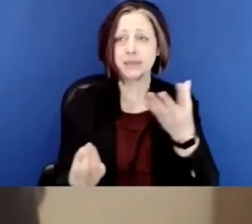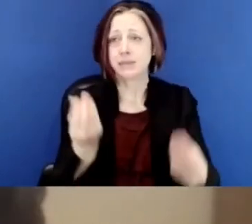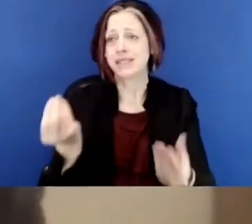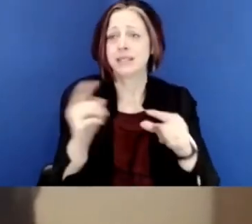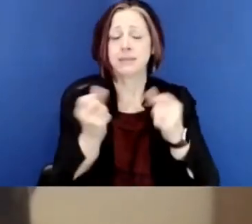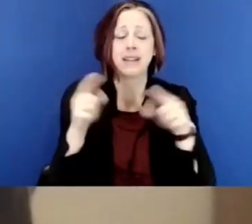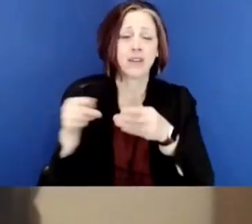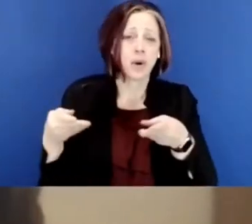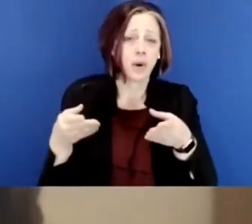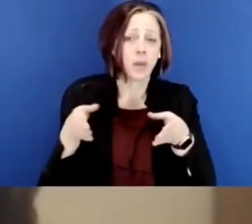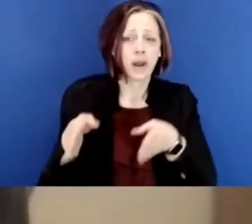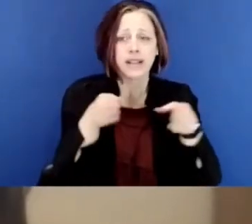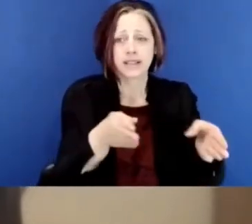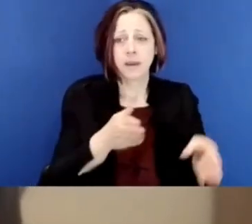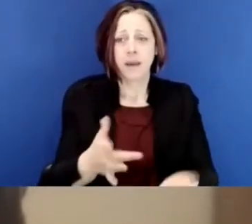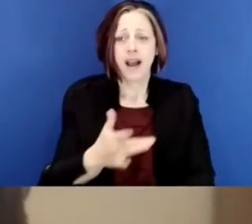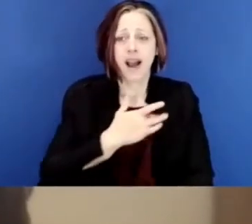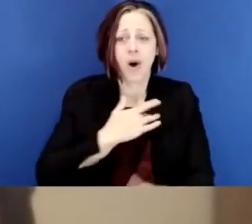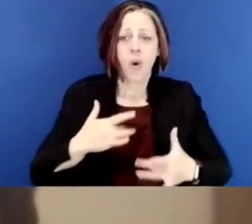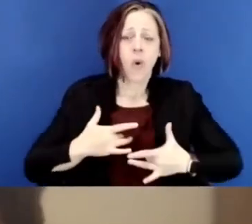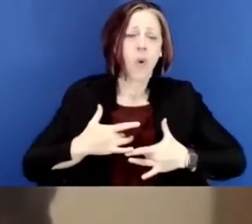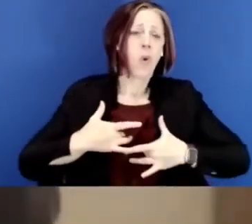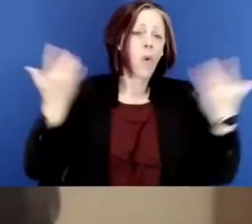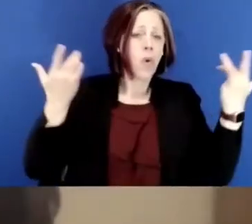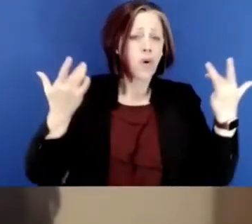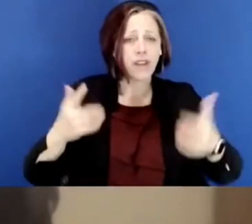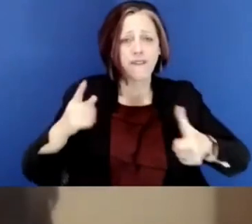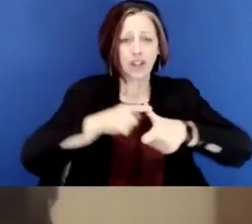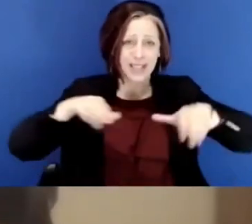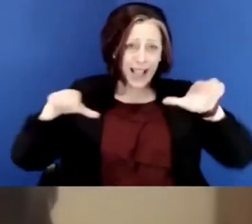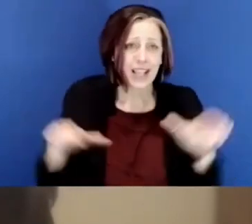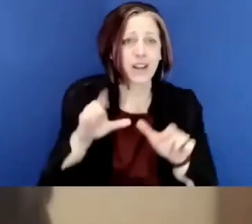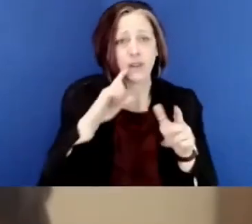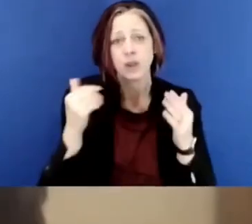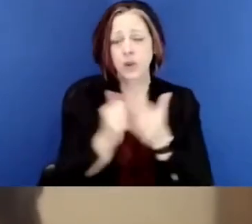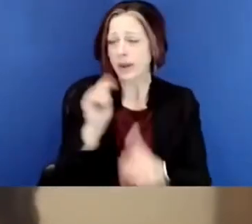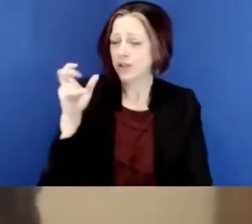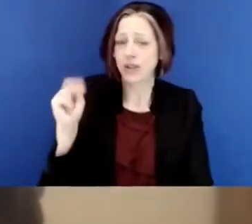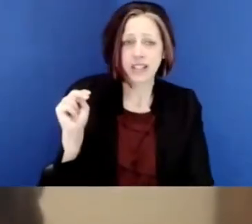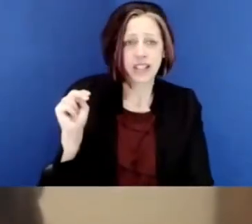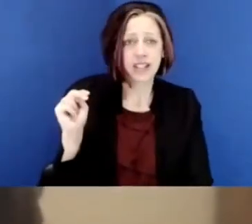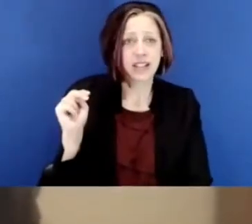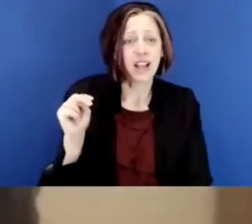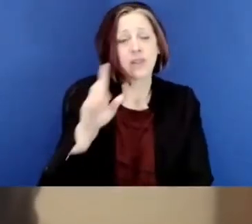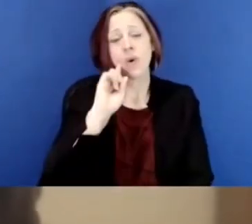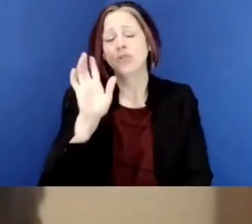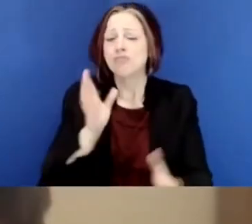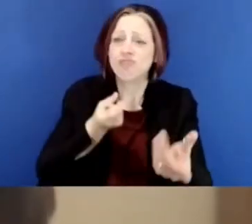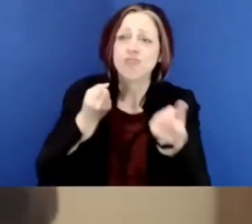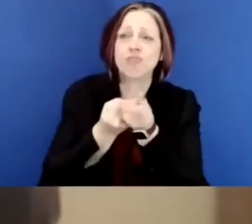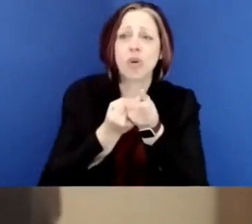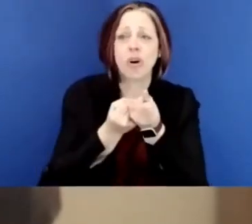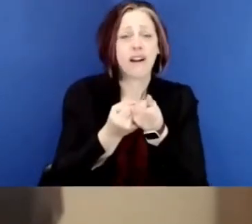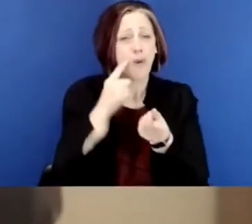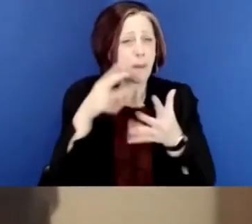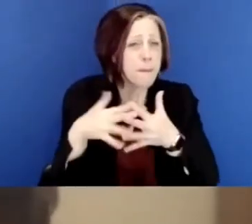in so many places in so many ways. And my heart sings that some of the first actions of this new administration were